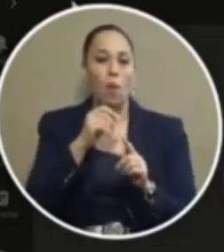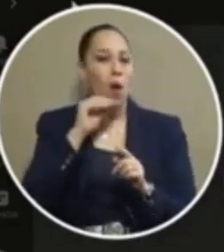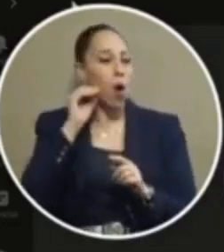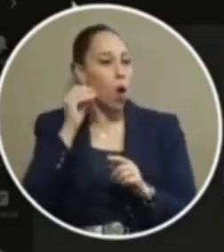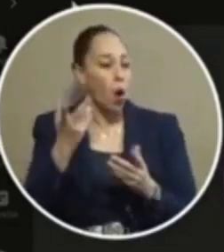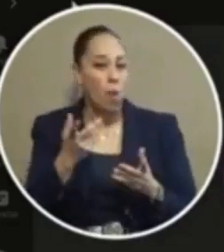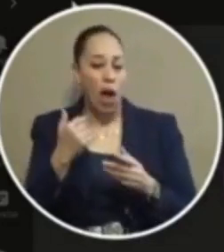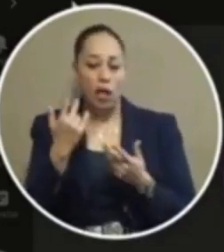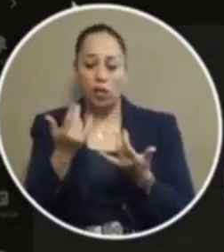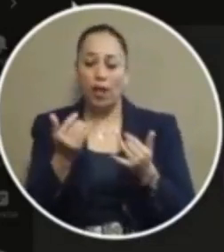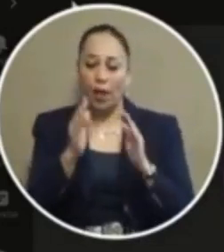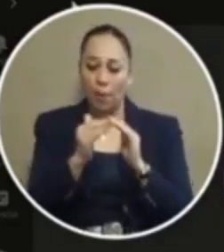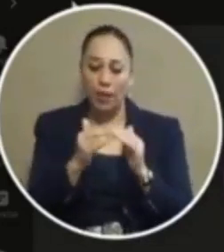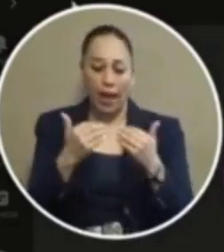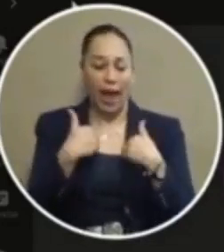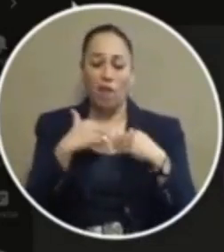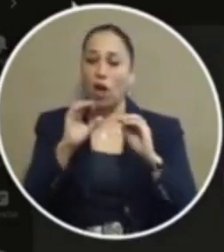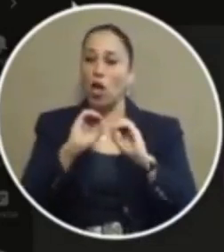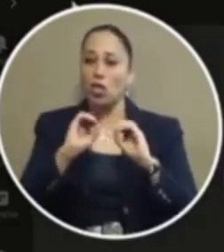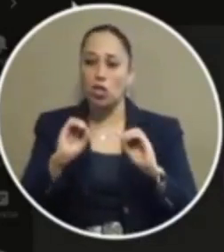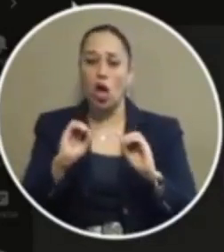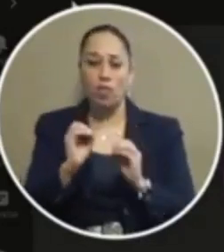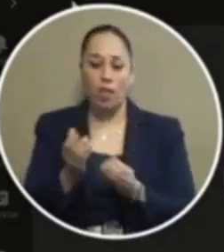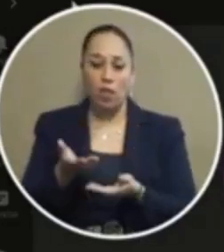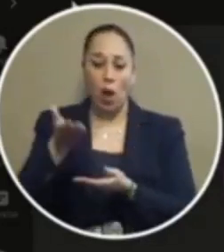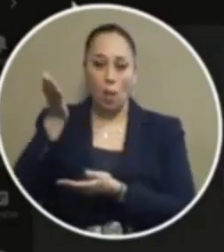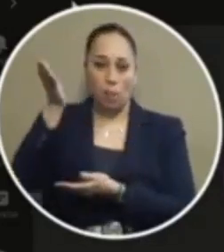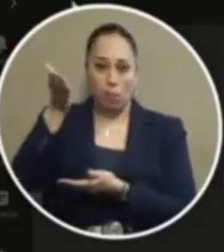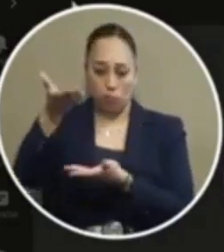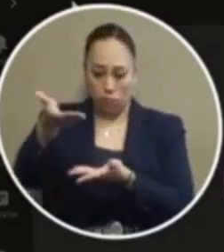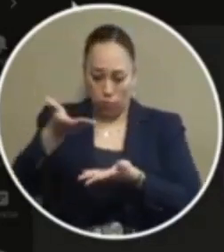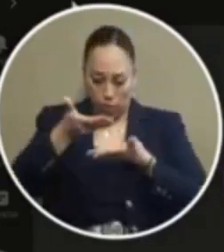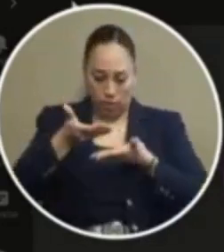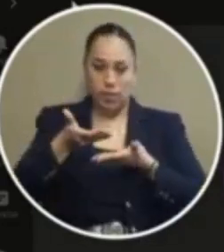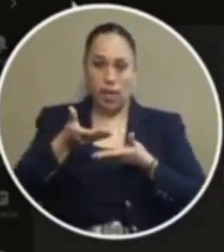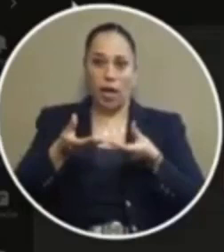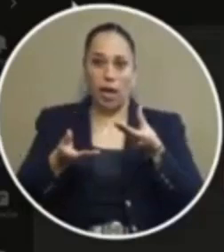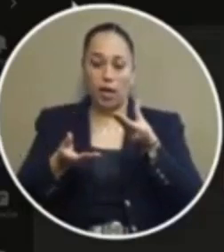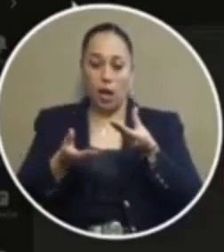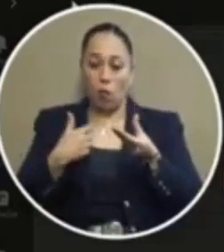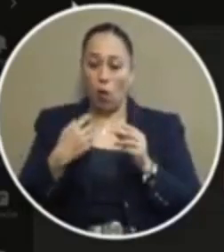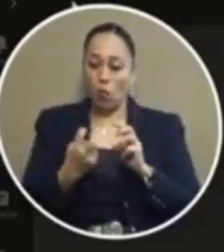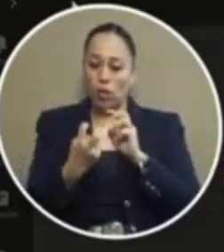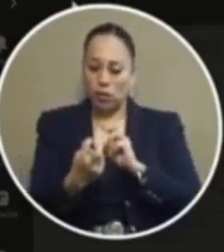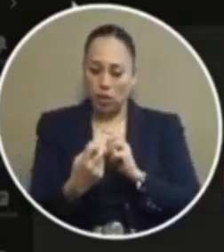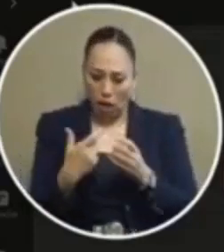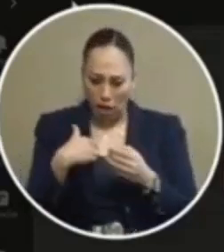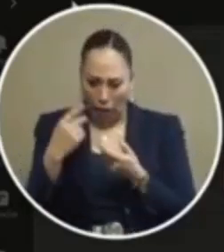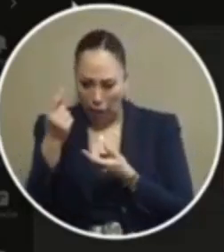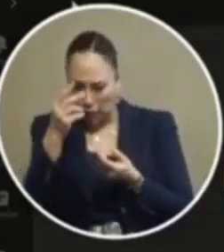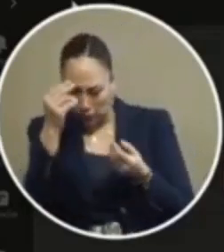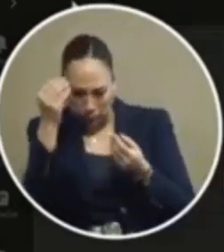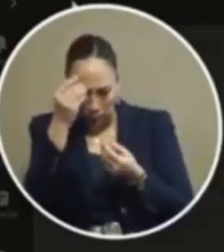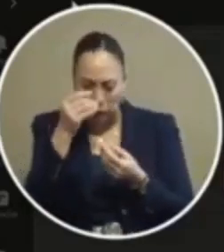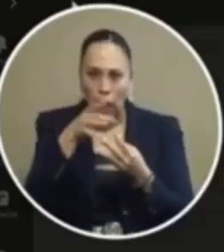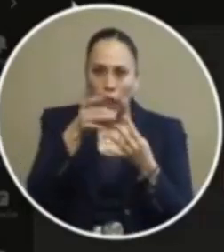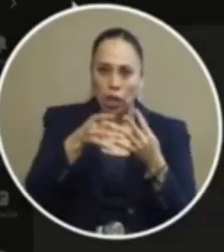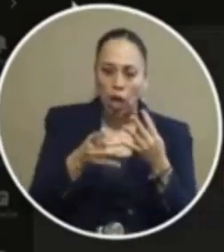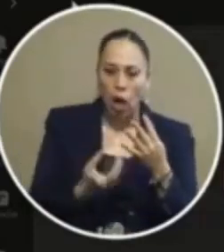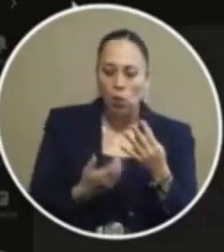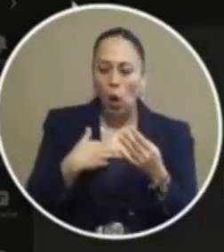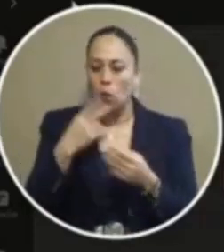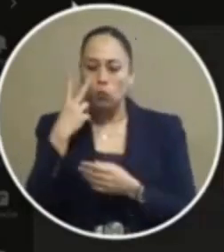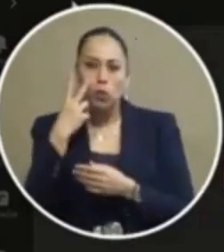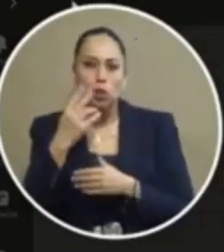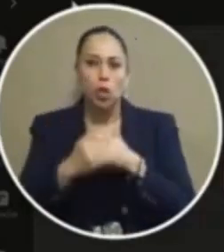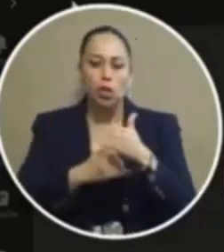today's meeting but we haven't had anything presented before us so when we sat down and looked at the options and knowing that we look at the